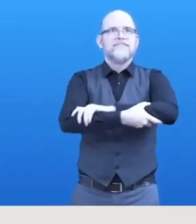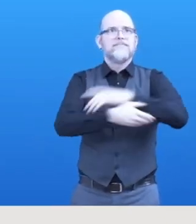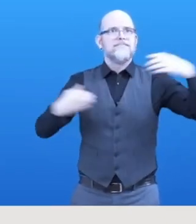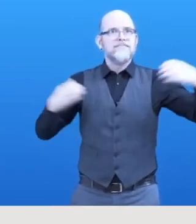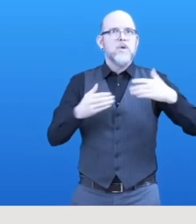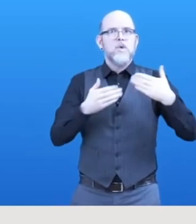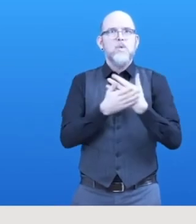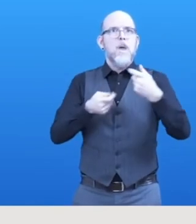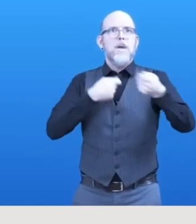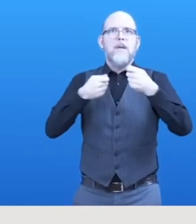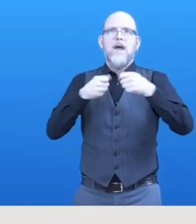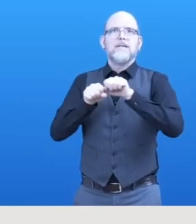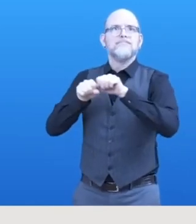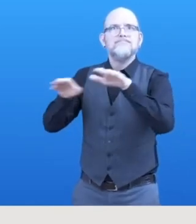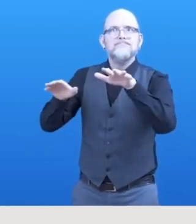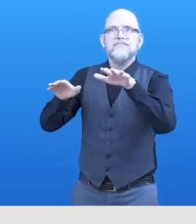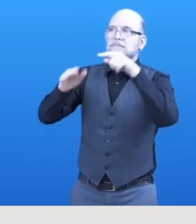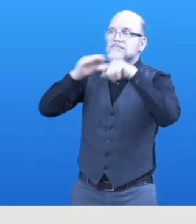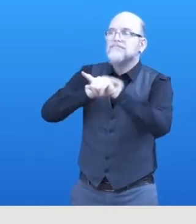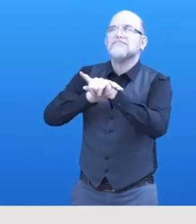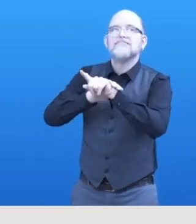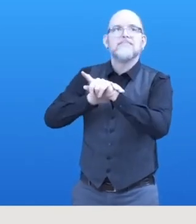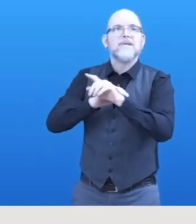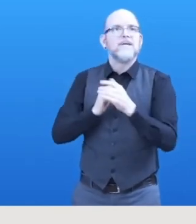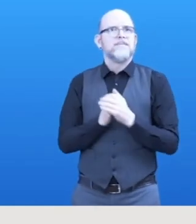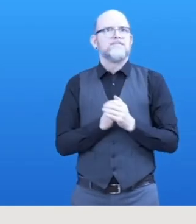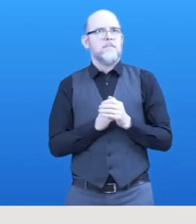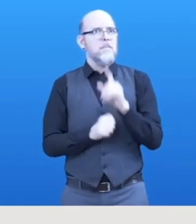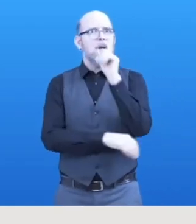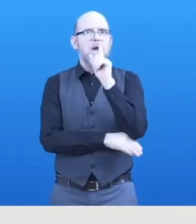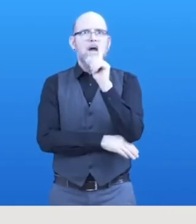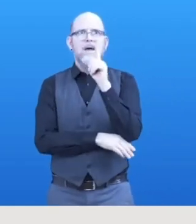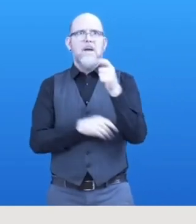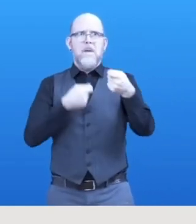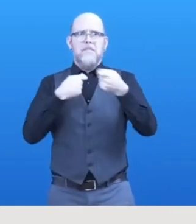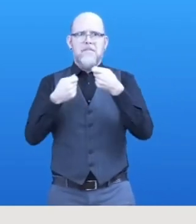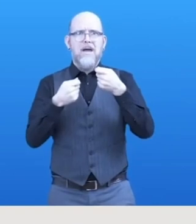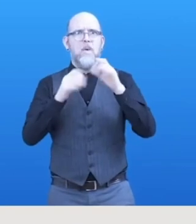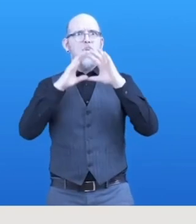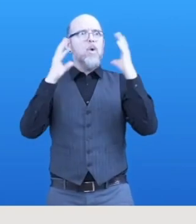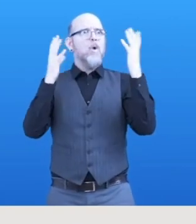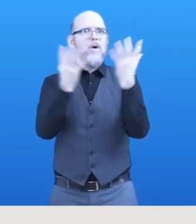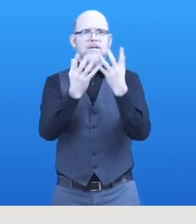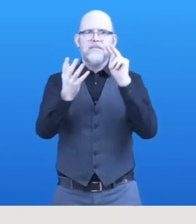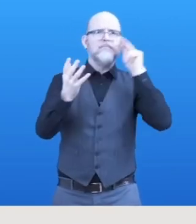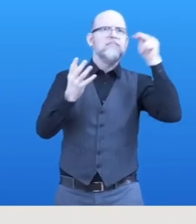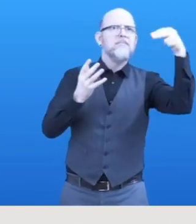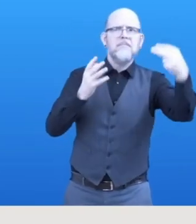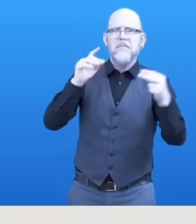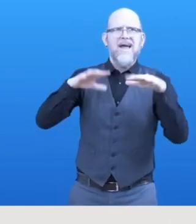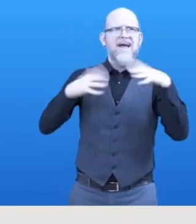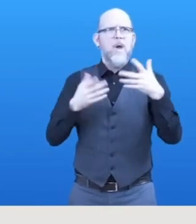are the markets around the globe? Therefore, let's try to get some insights, especially